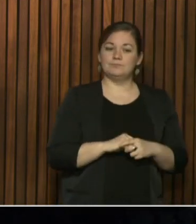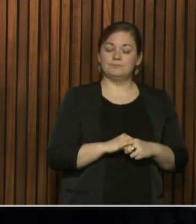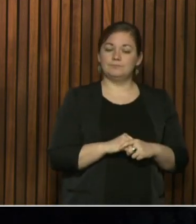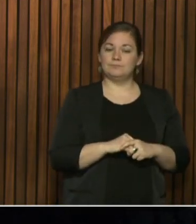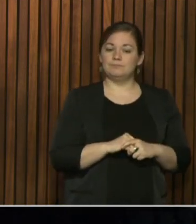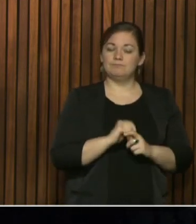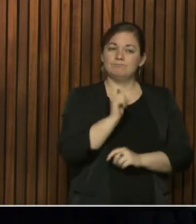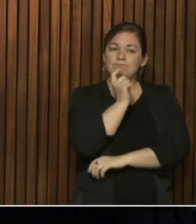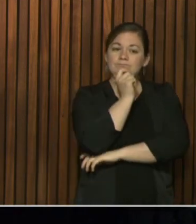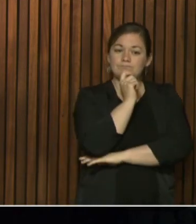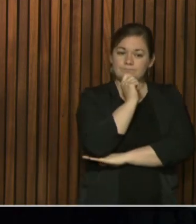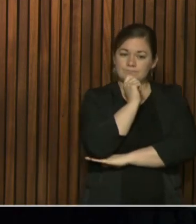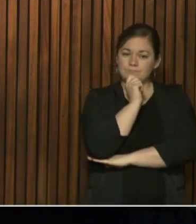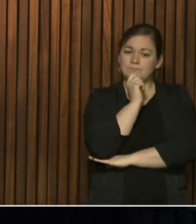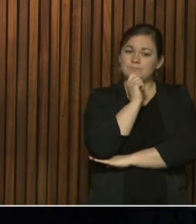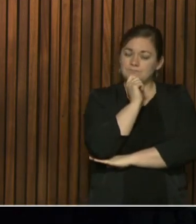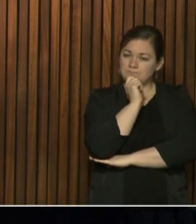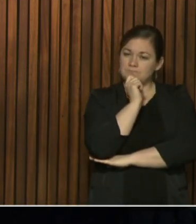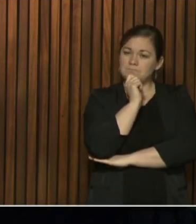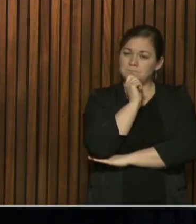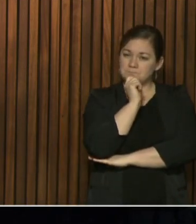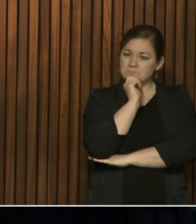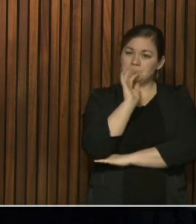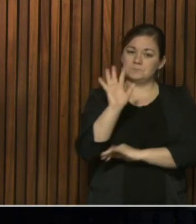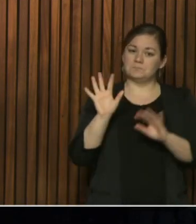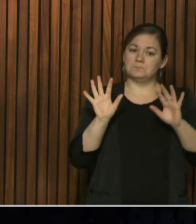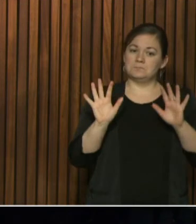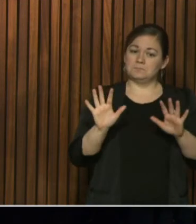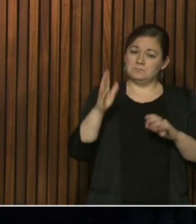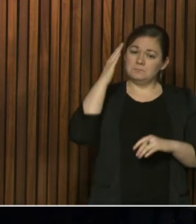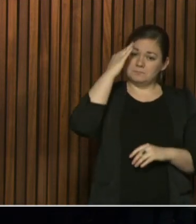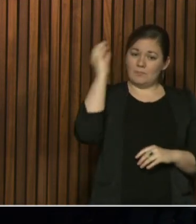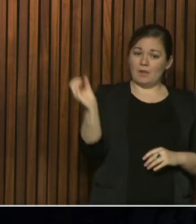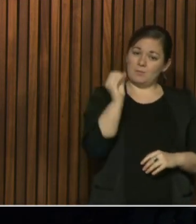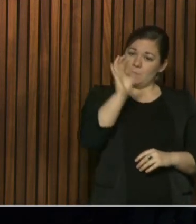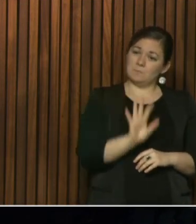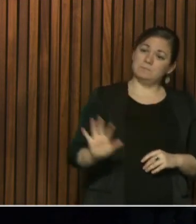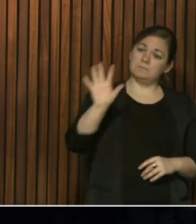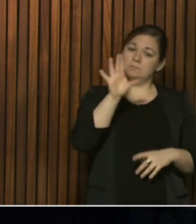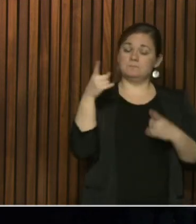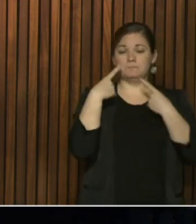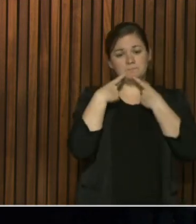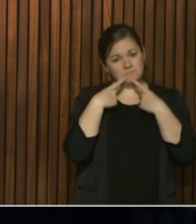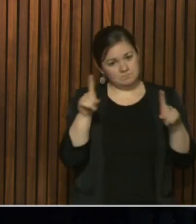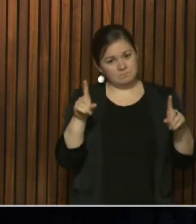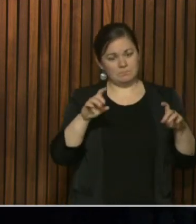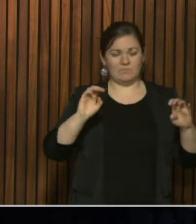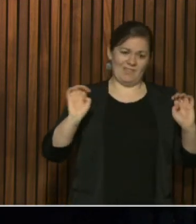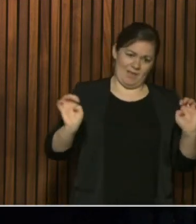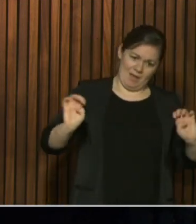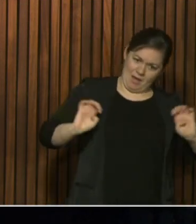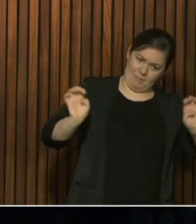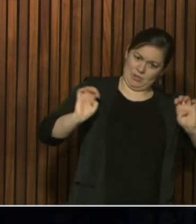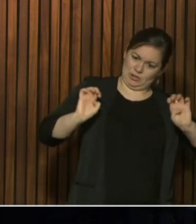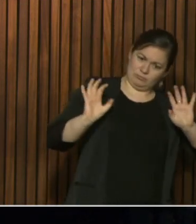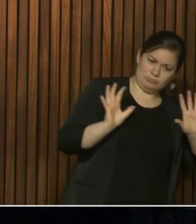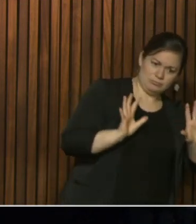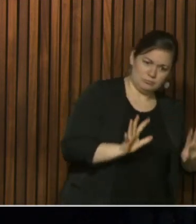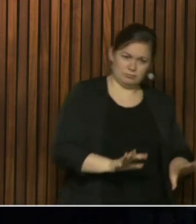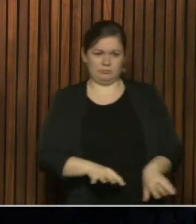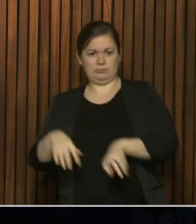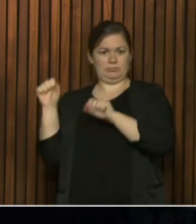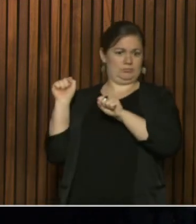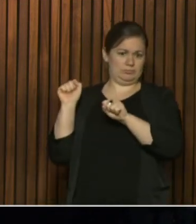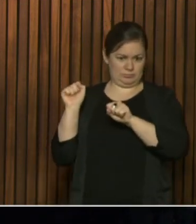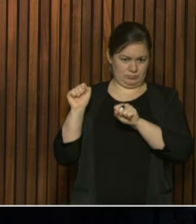for, you know, the state of emergency to be lifted and for gyms and bars, schools and all that